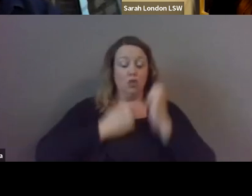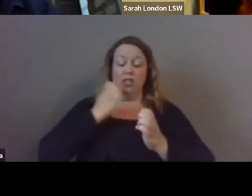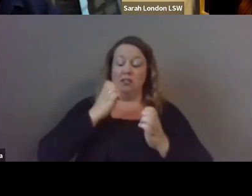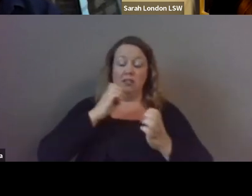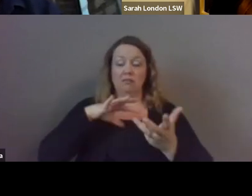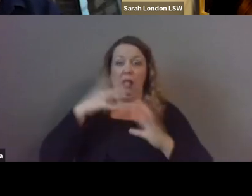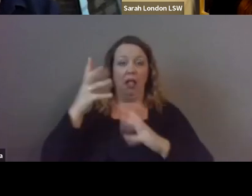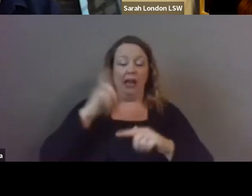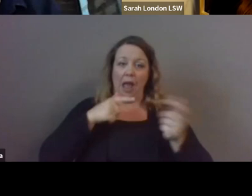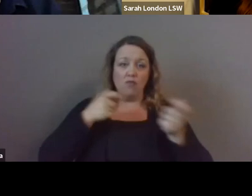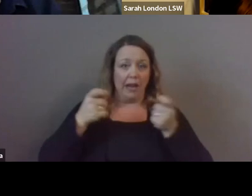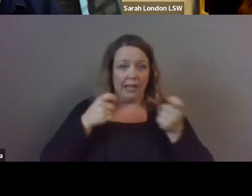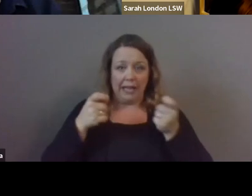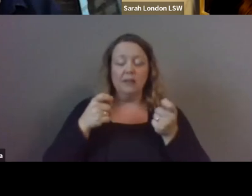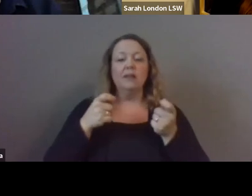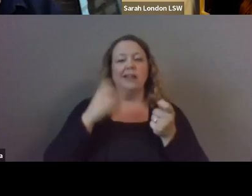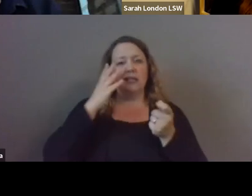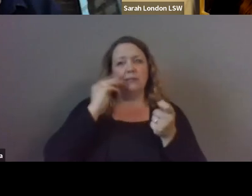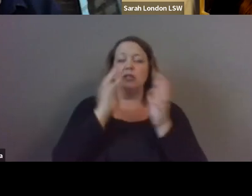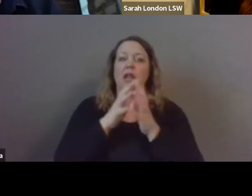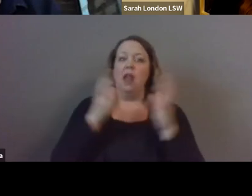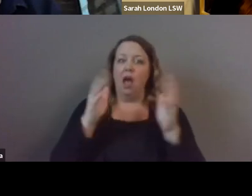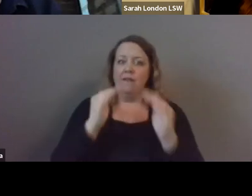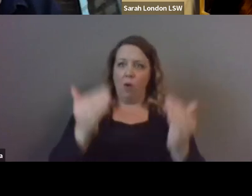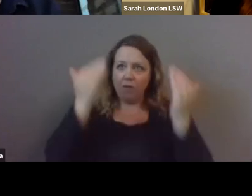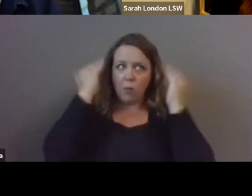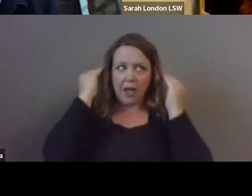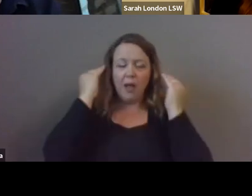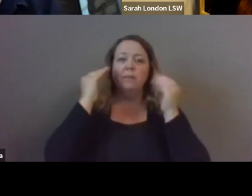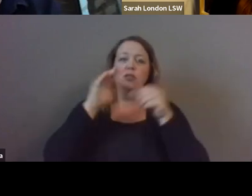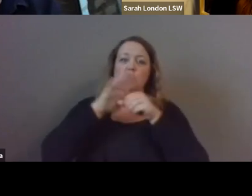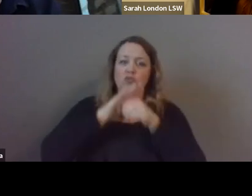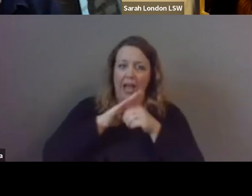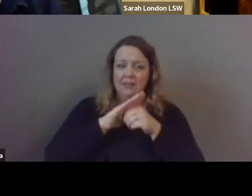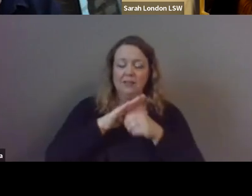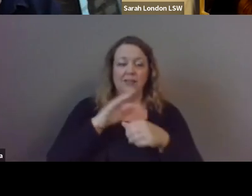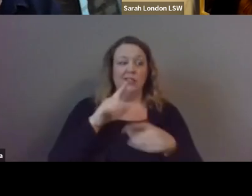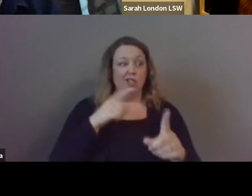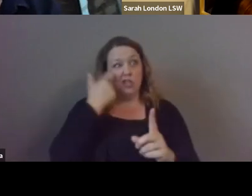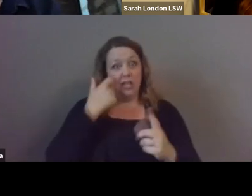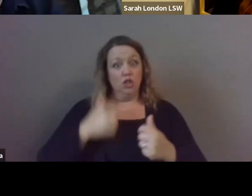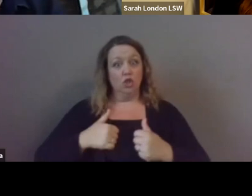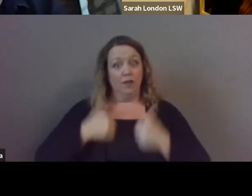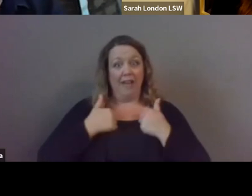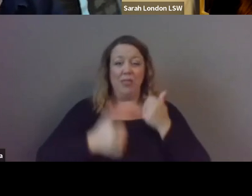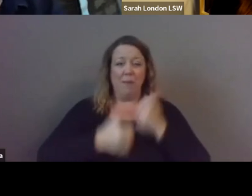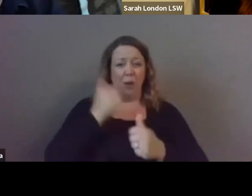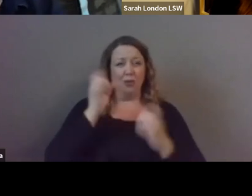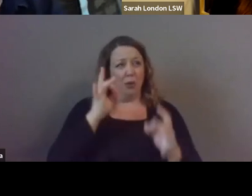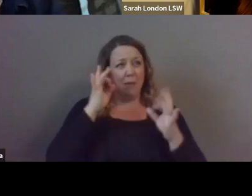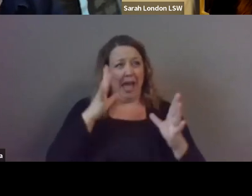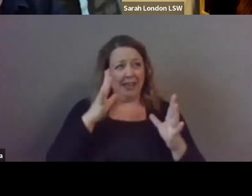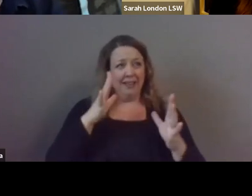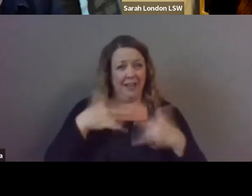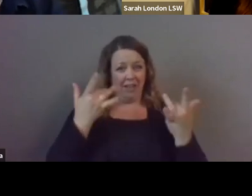and just experiencing so much overwhelm and stress when she had just survived the most traumatic event in her life